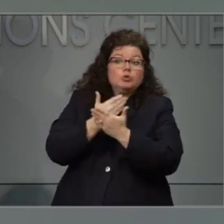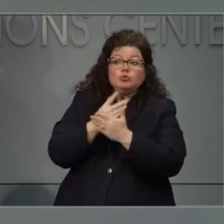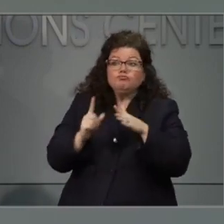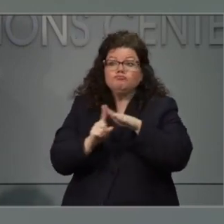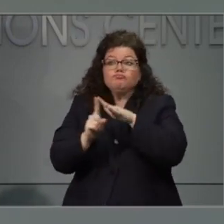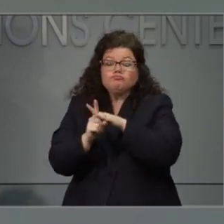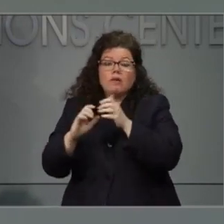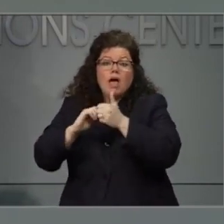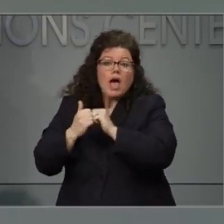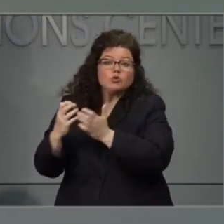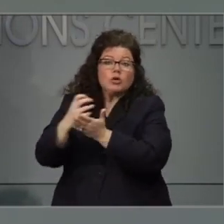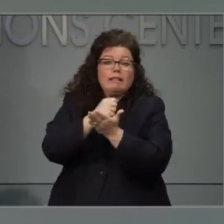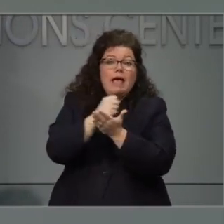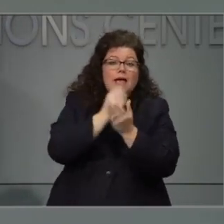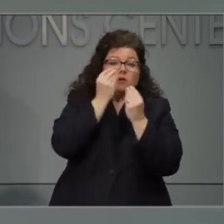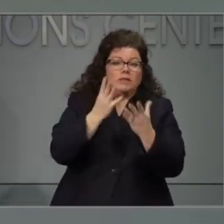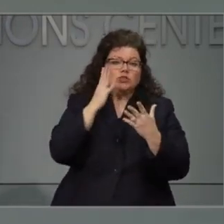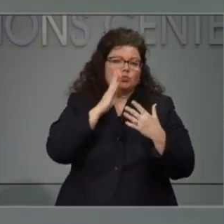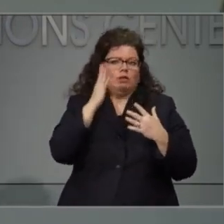collecting information. Thank you.